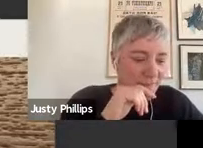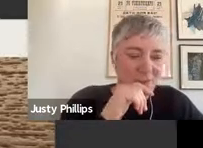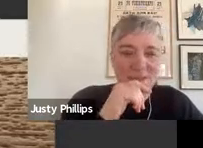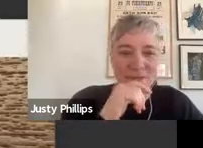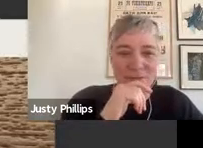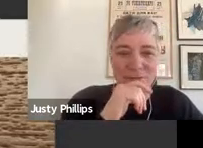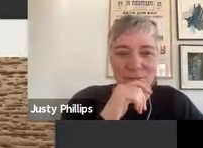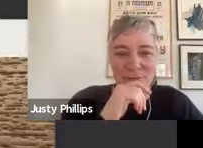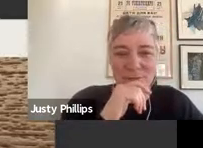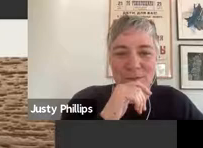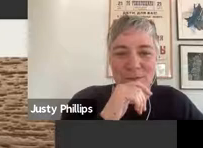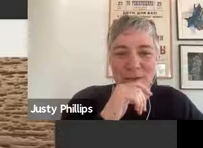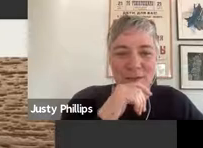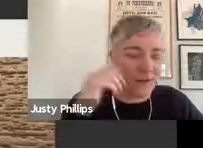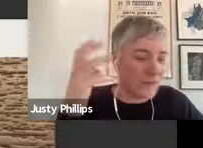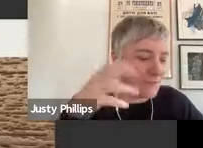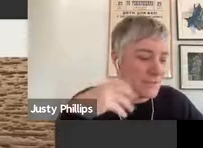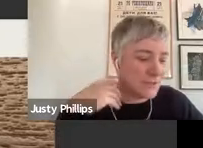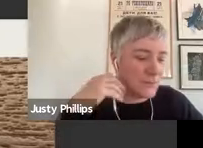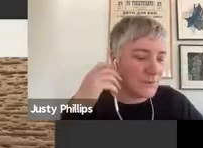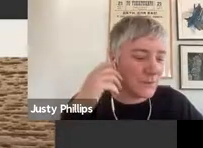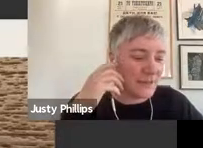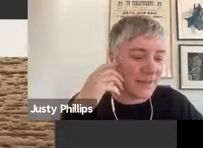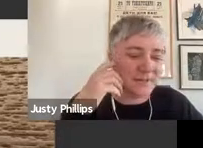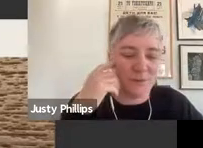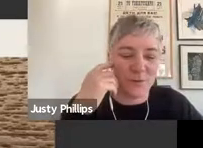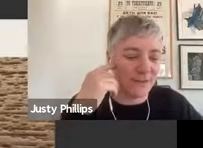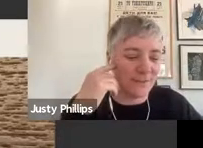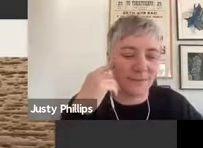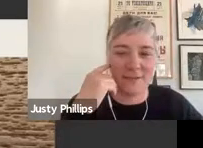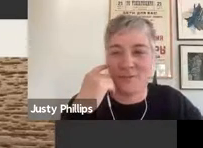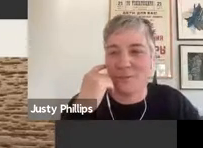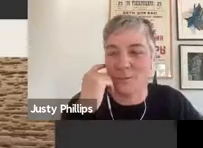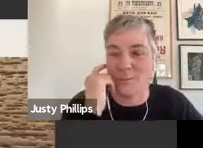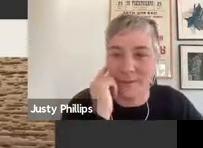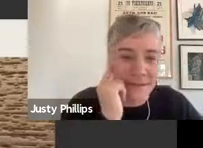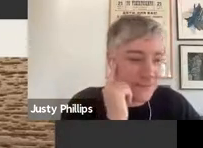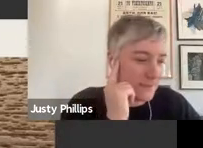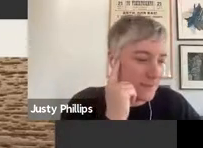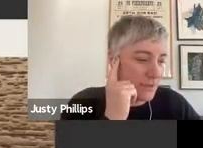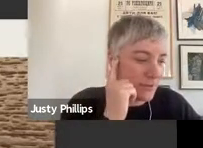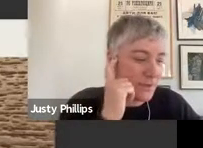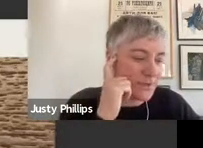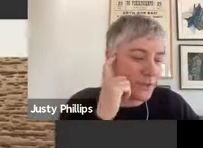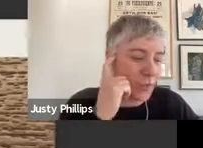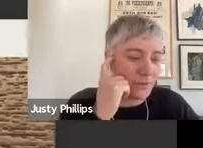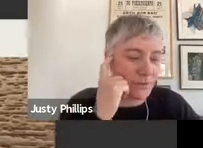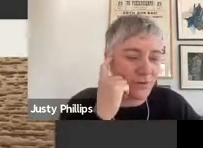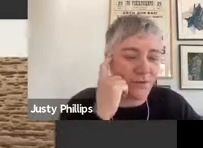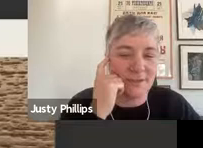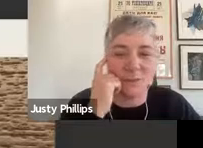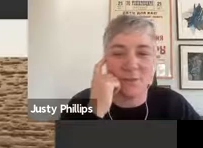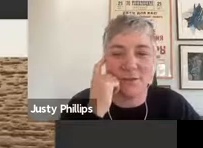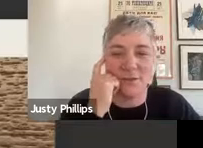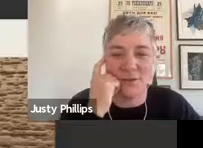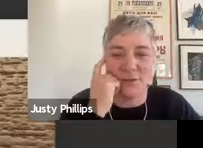So, you can see from the kind of research we were doing, how the term erratic, you know, from the Latin era to wander